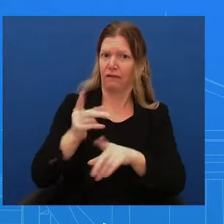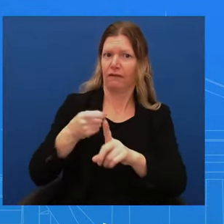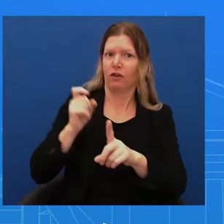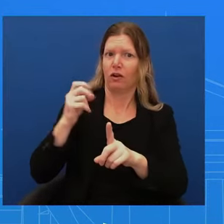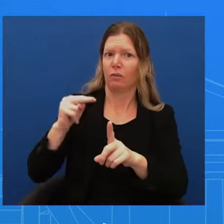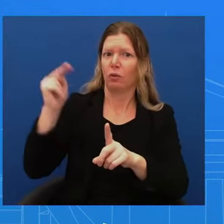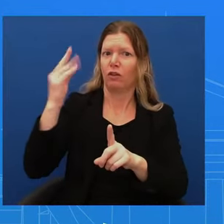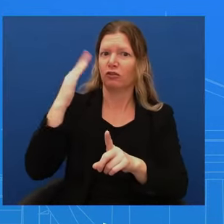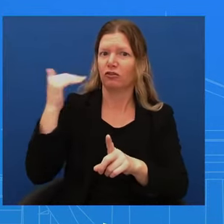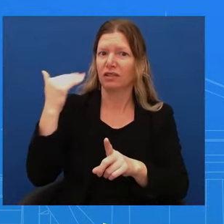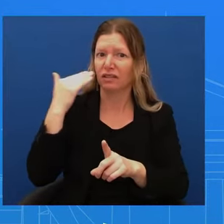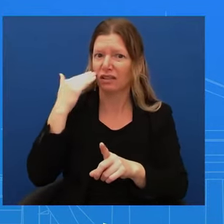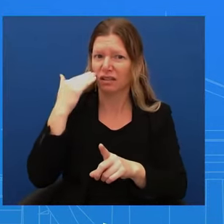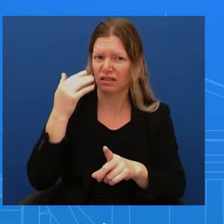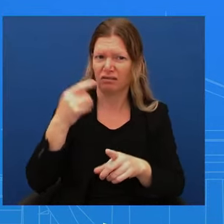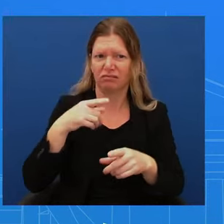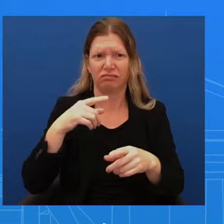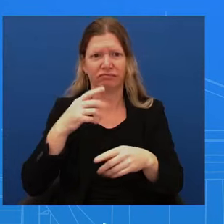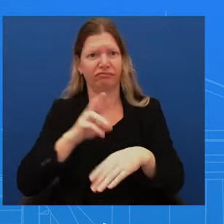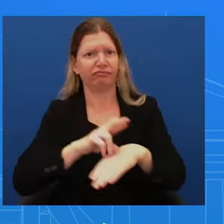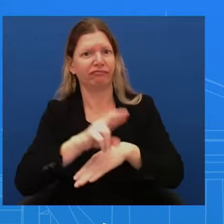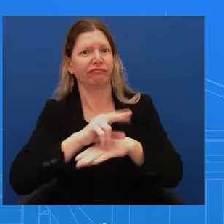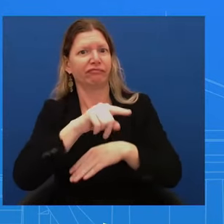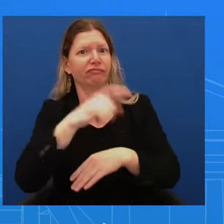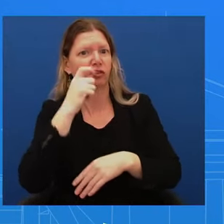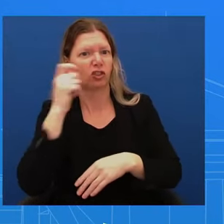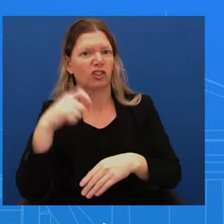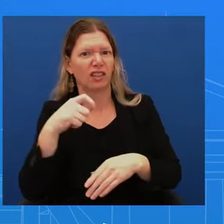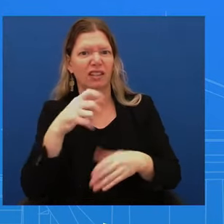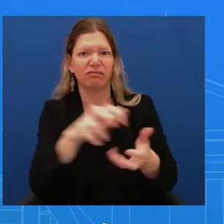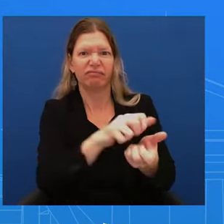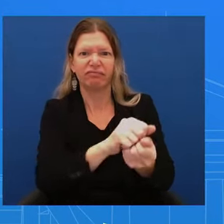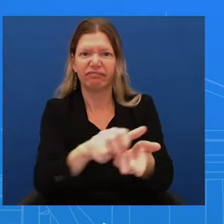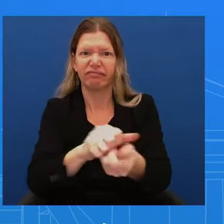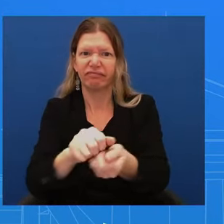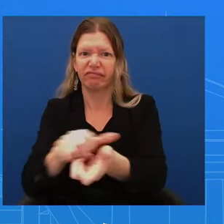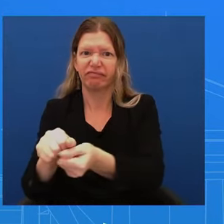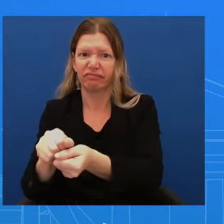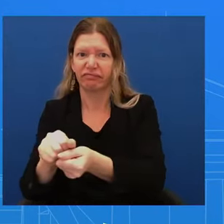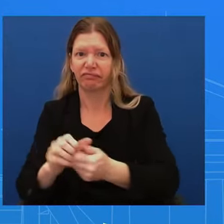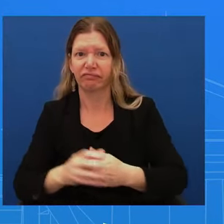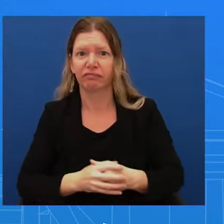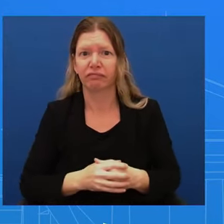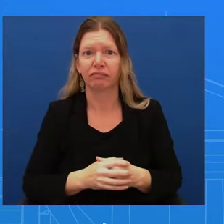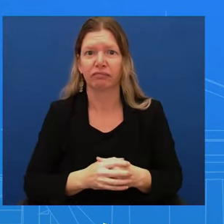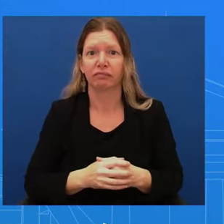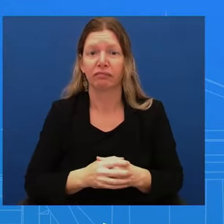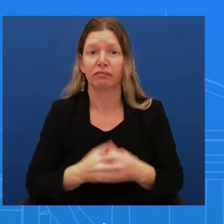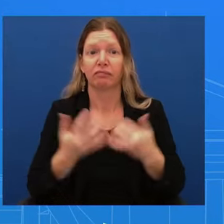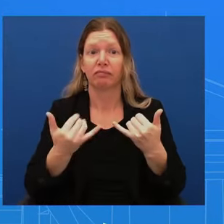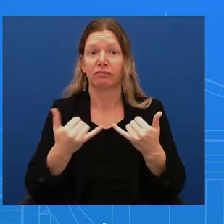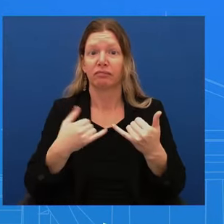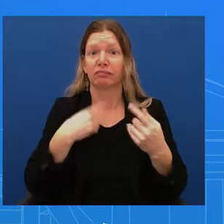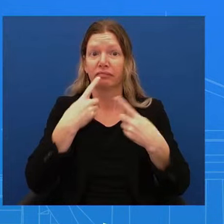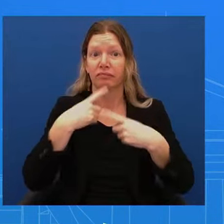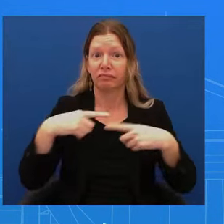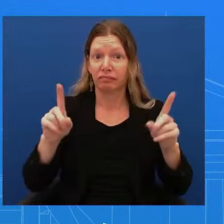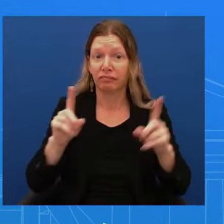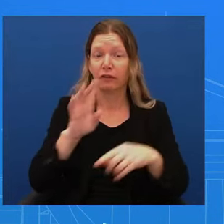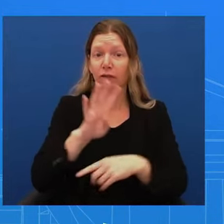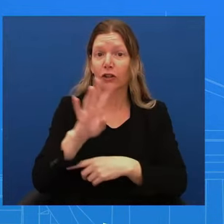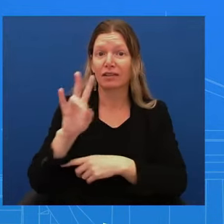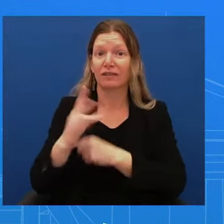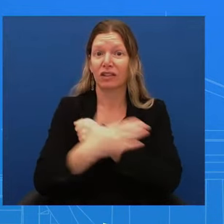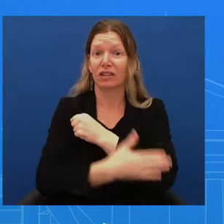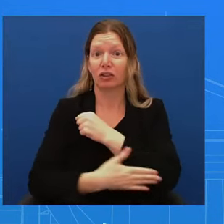So today, I'm announcing that the foreign ministers of 47 countries, Secretary Blinken, and the high representative of the European Union have released